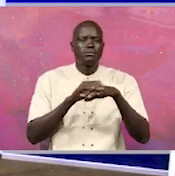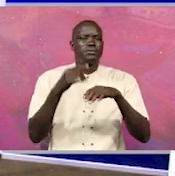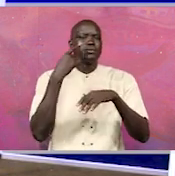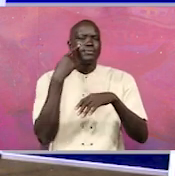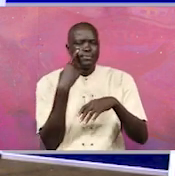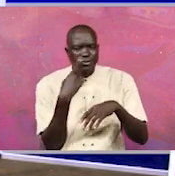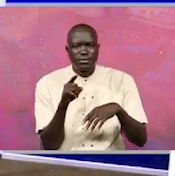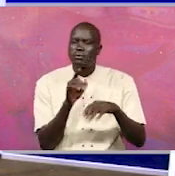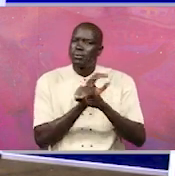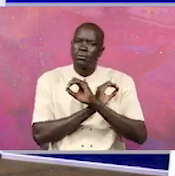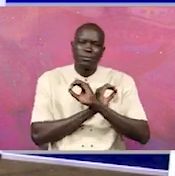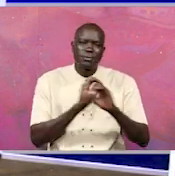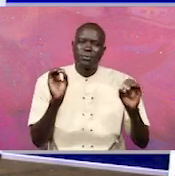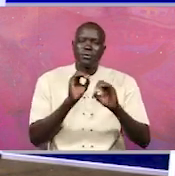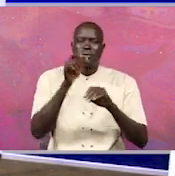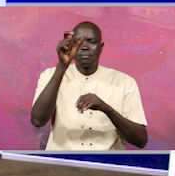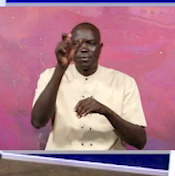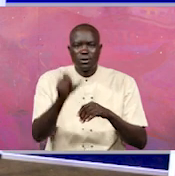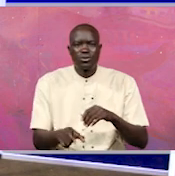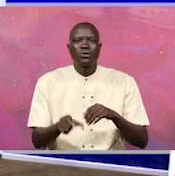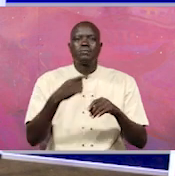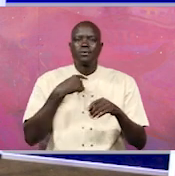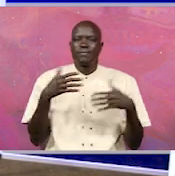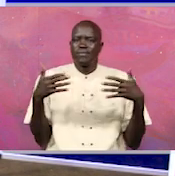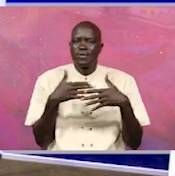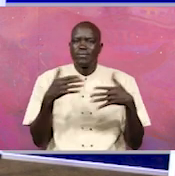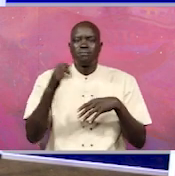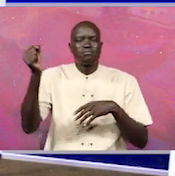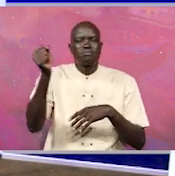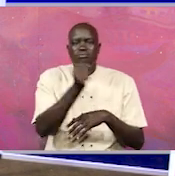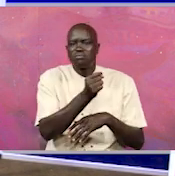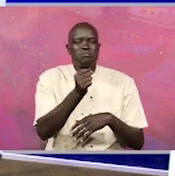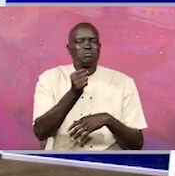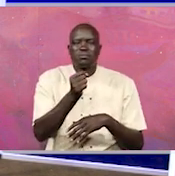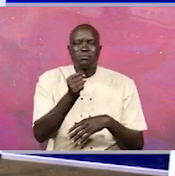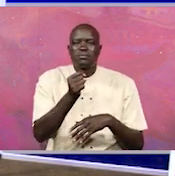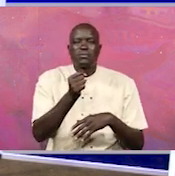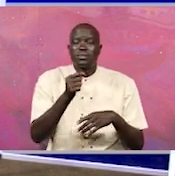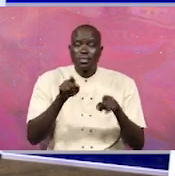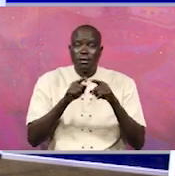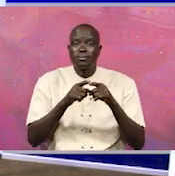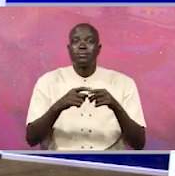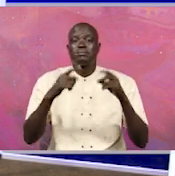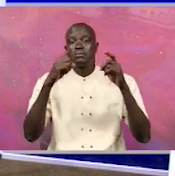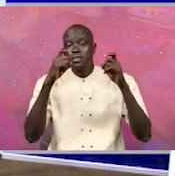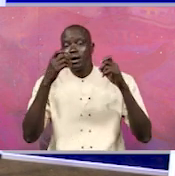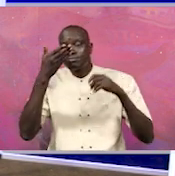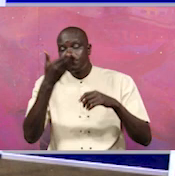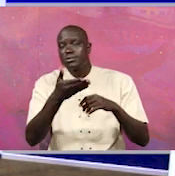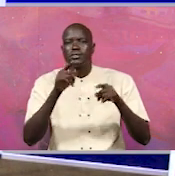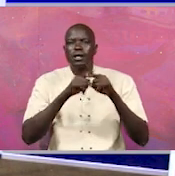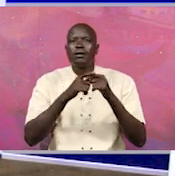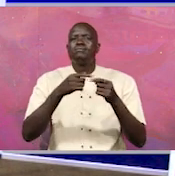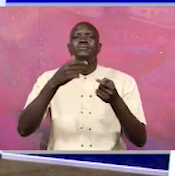reprimanded even a person of the highest caliber in government for actually being mentioned corrupt.